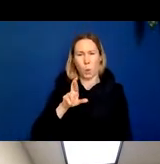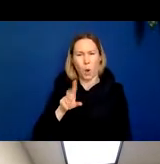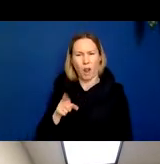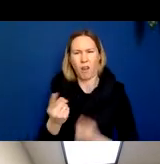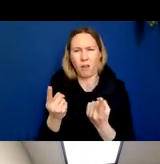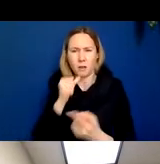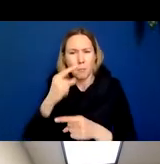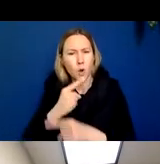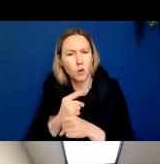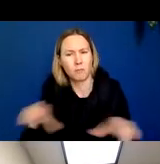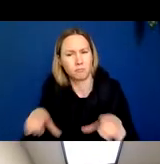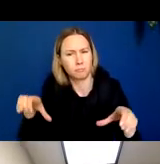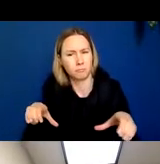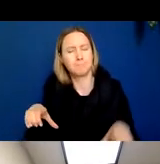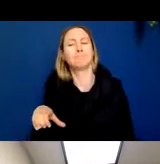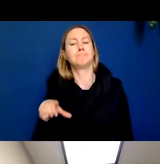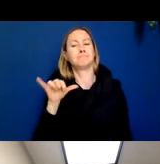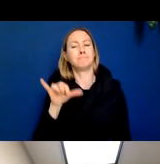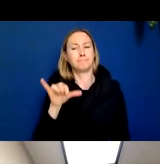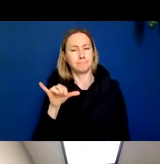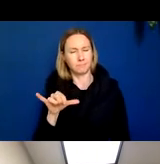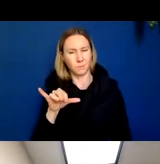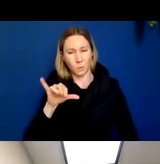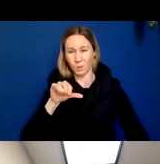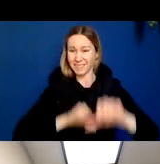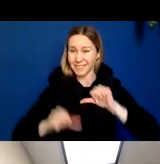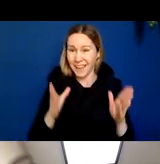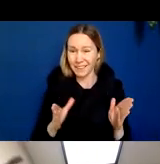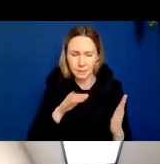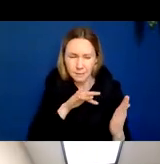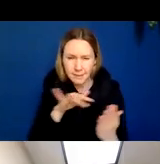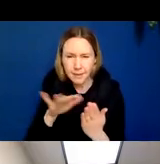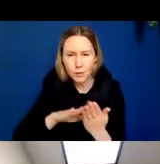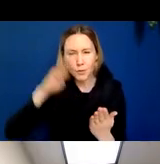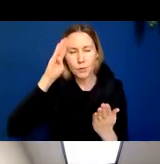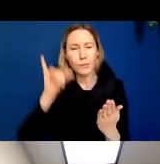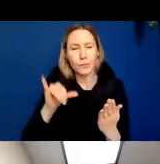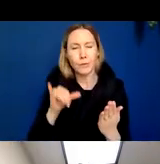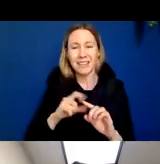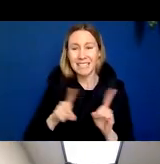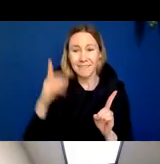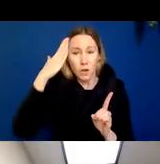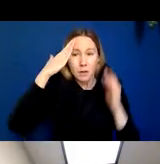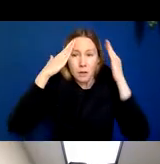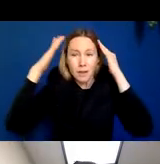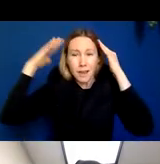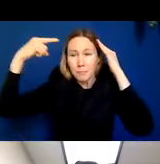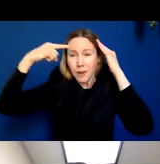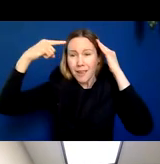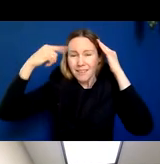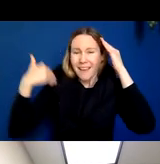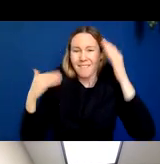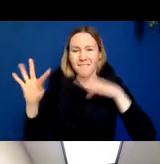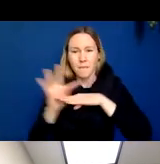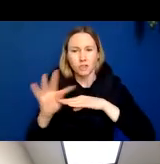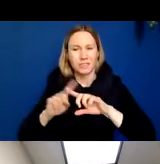so based on these type of observations, we started to learn that effectively different parts of the brain are involved in different functions.